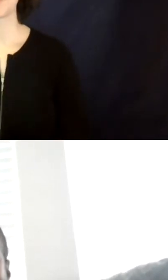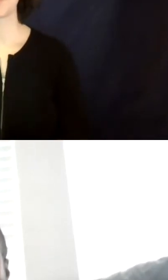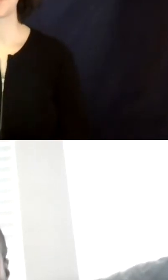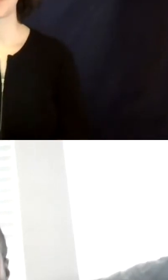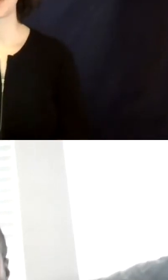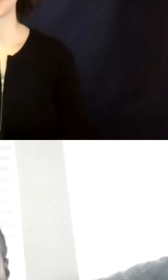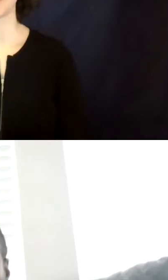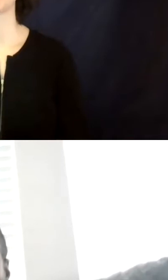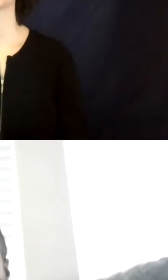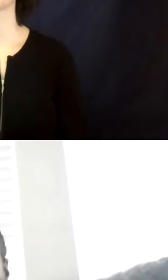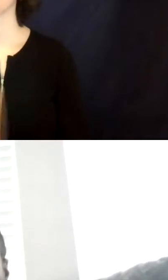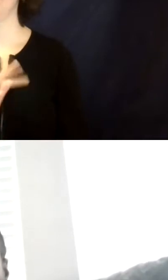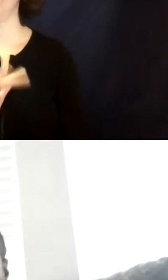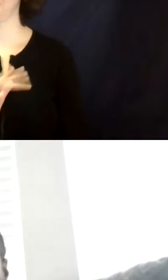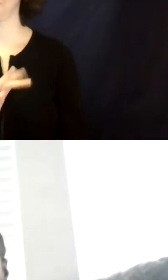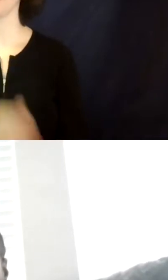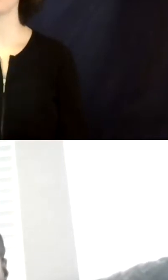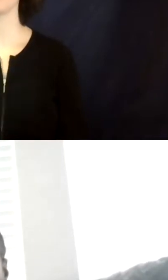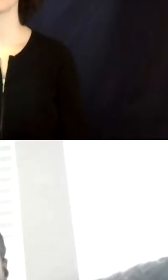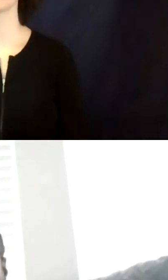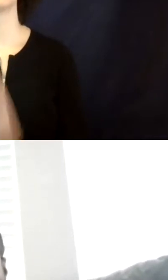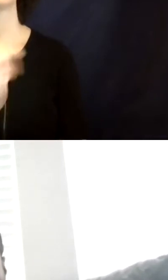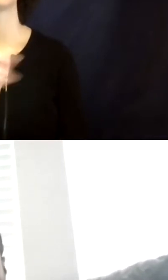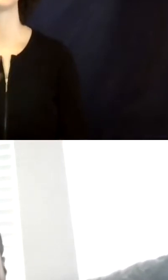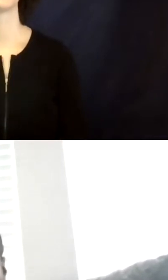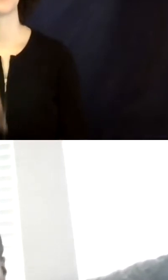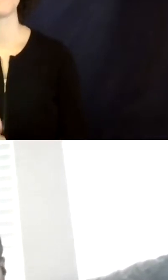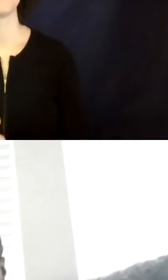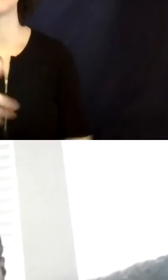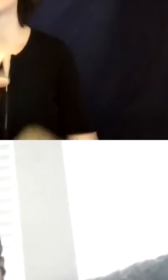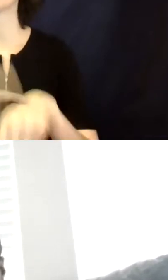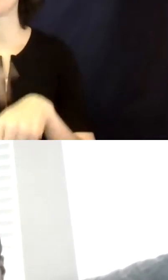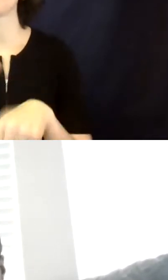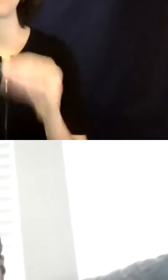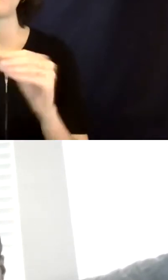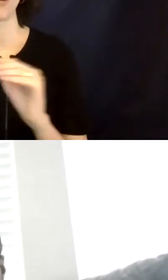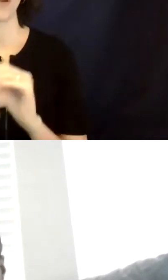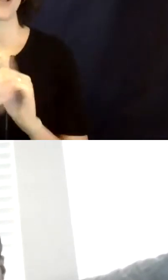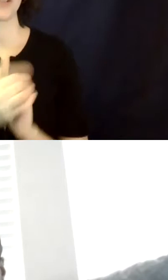Great. We have a few minutes left and we have time for maybe one more question.